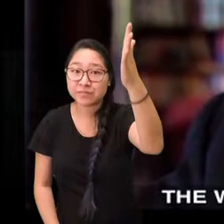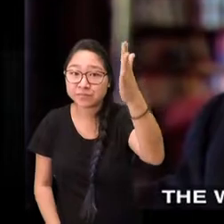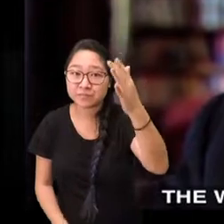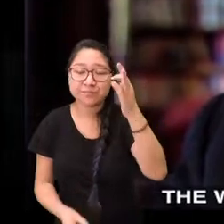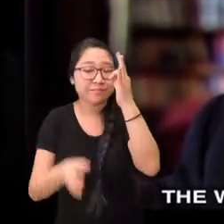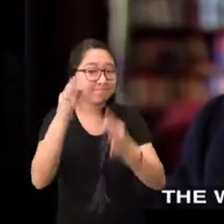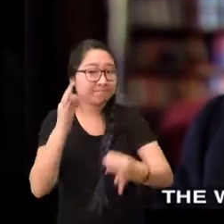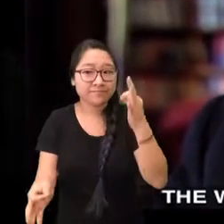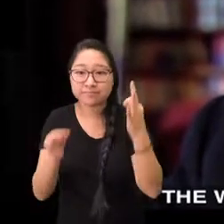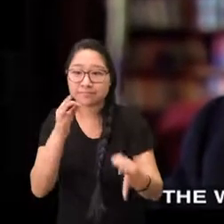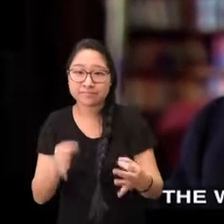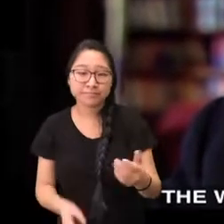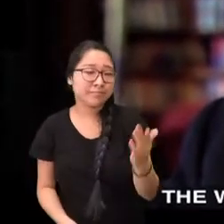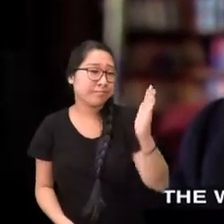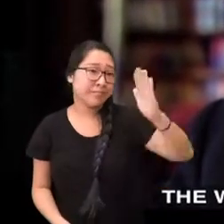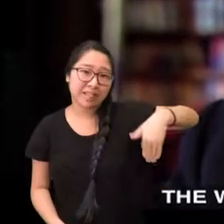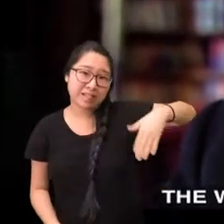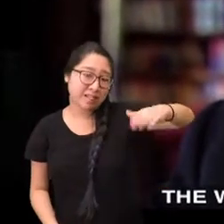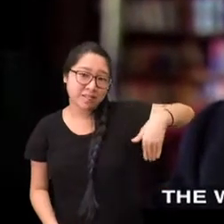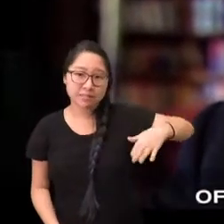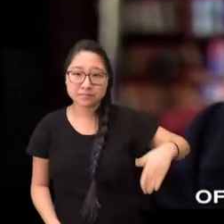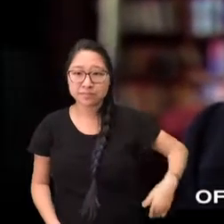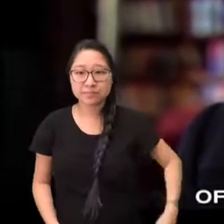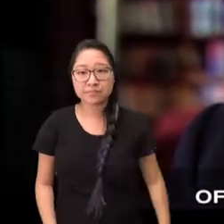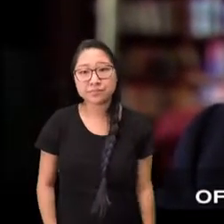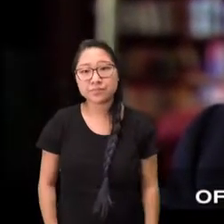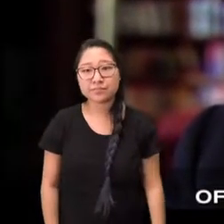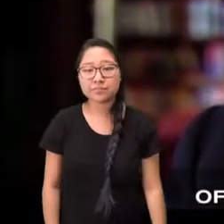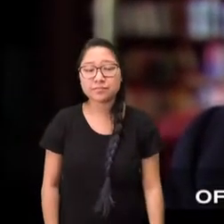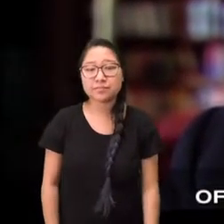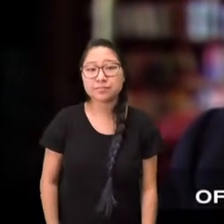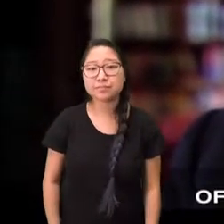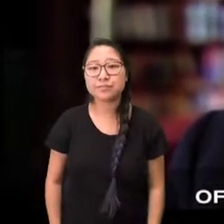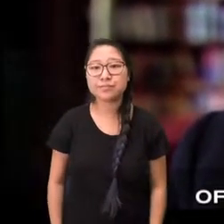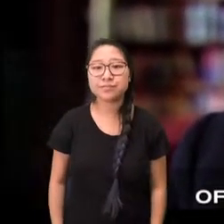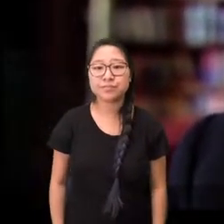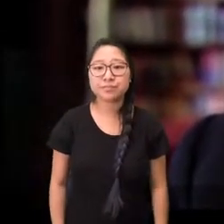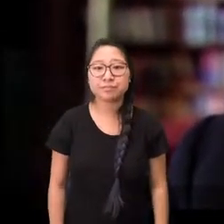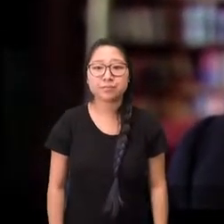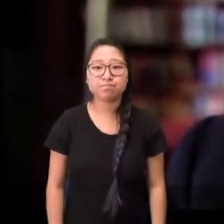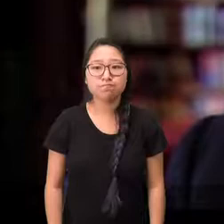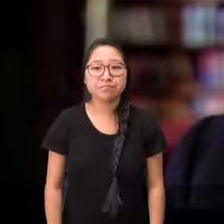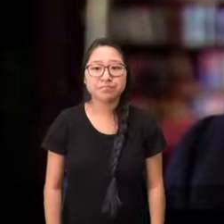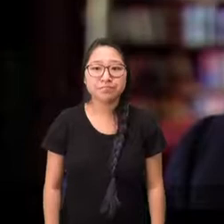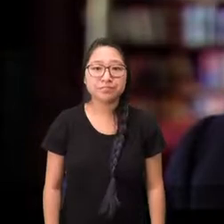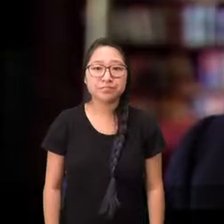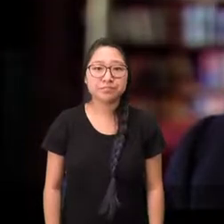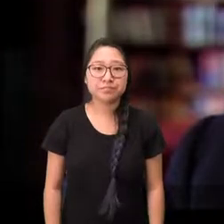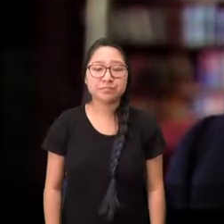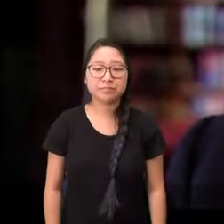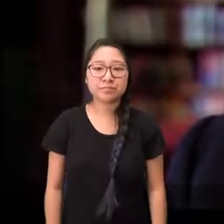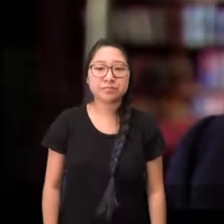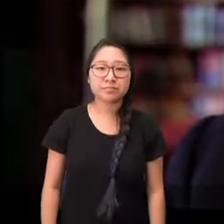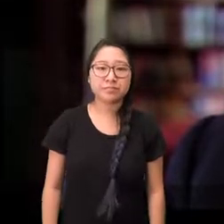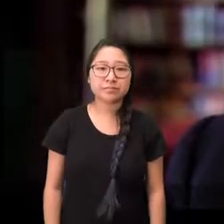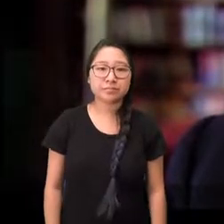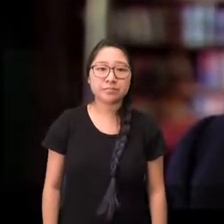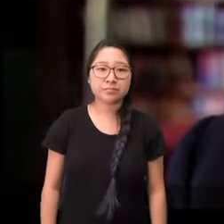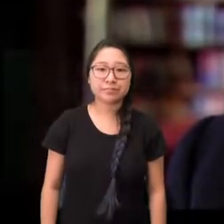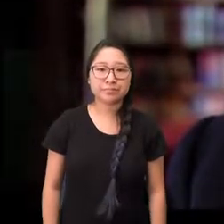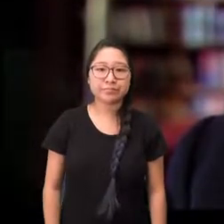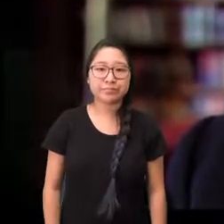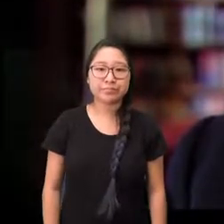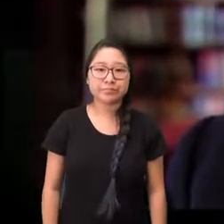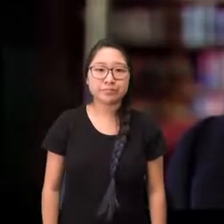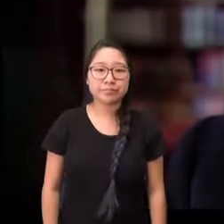The war of independence is over. But the fate of the American Revolution has yet to be decided. it.